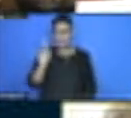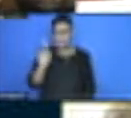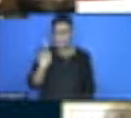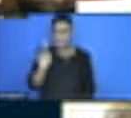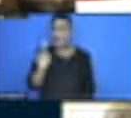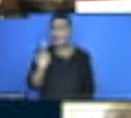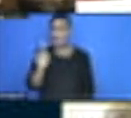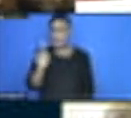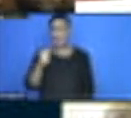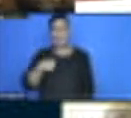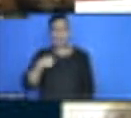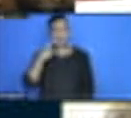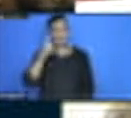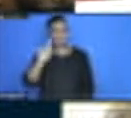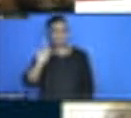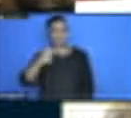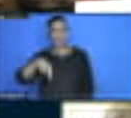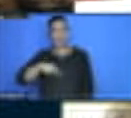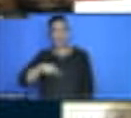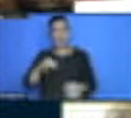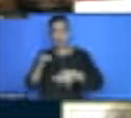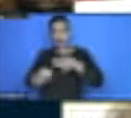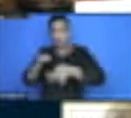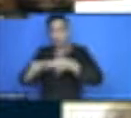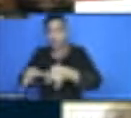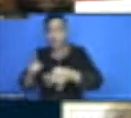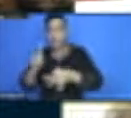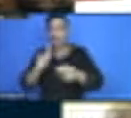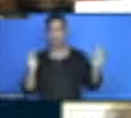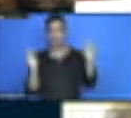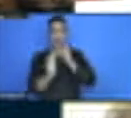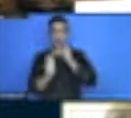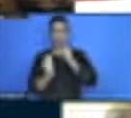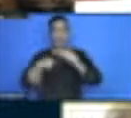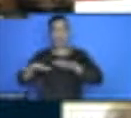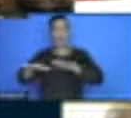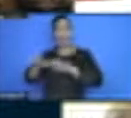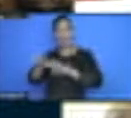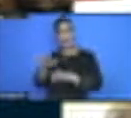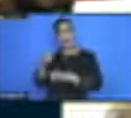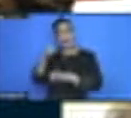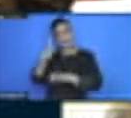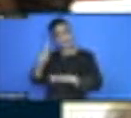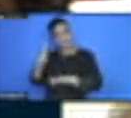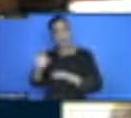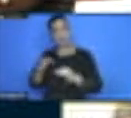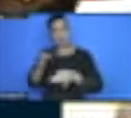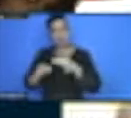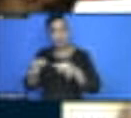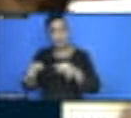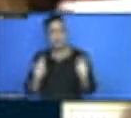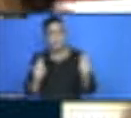re-strategize and come up with the strategies that will achieve the objective and the vision